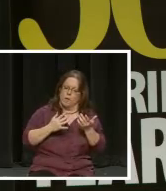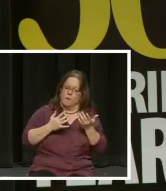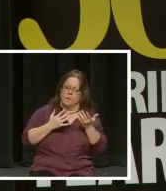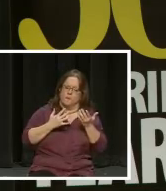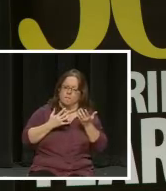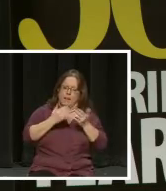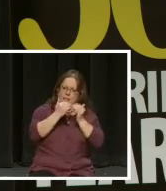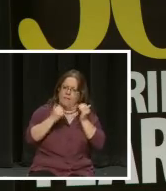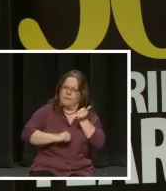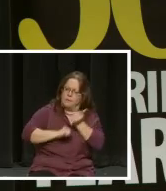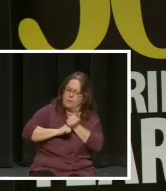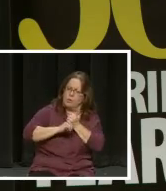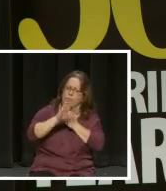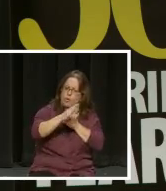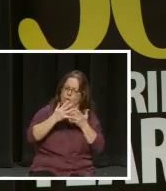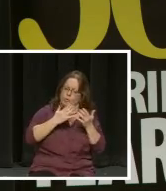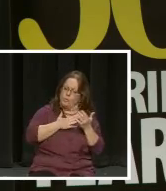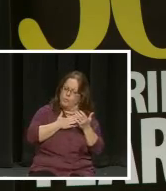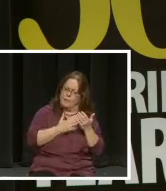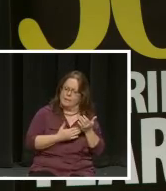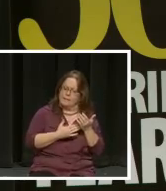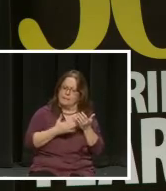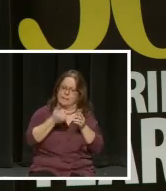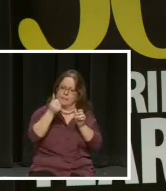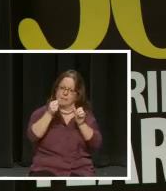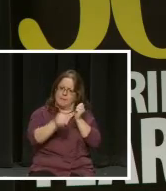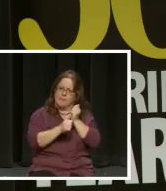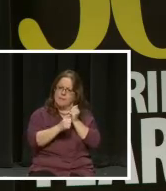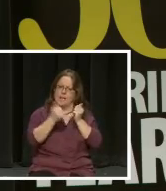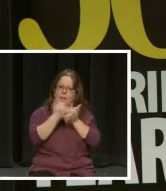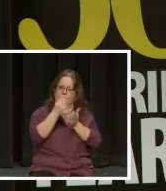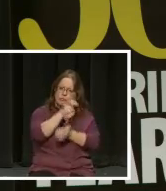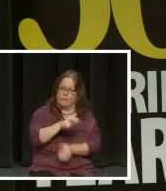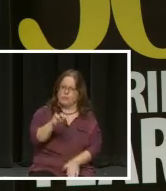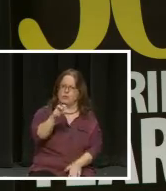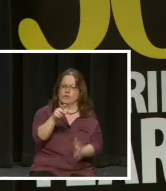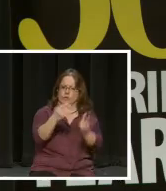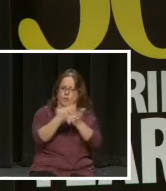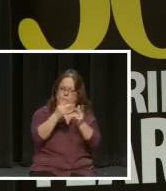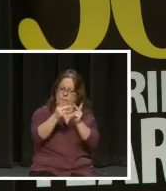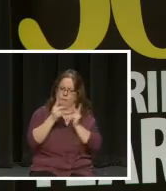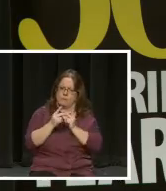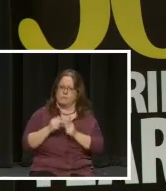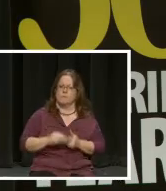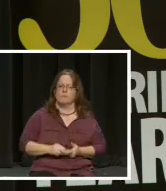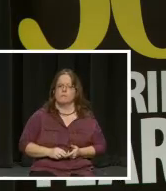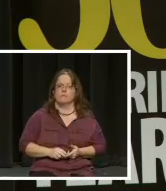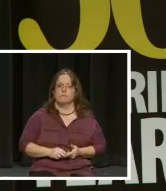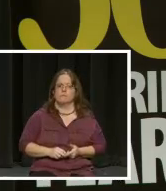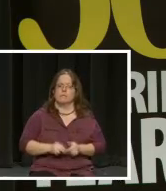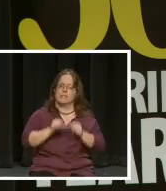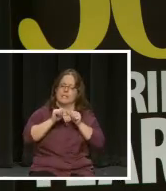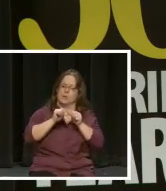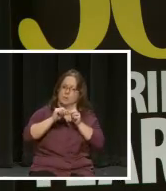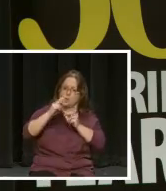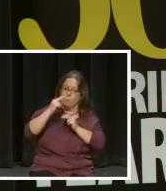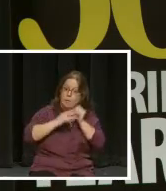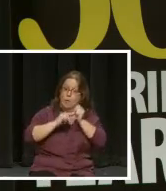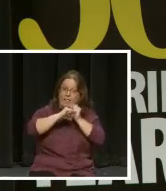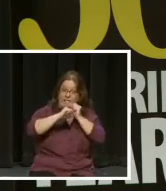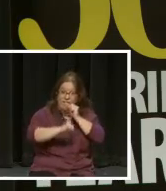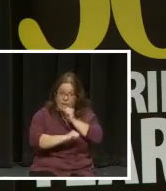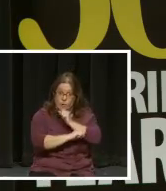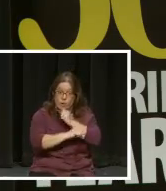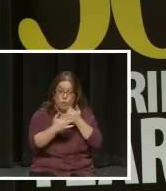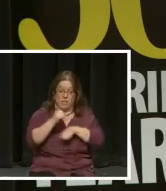and her willingness and her assistance in helping me transition, continuing to build on the foundation that you've set